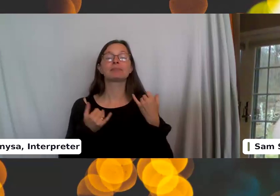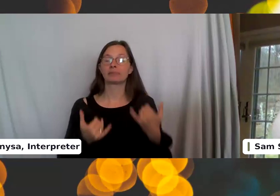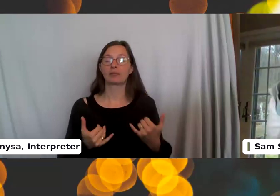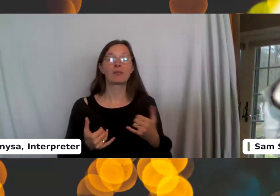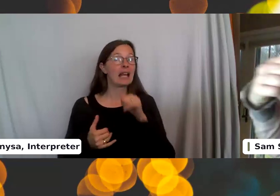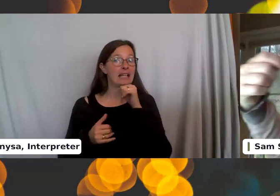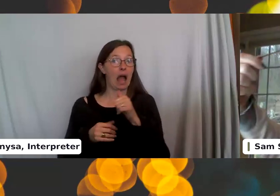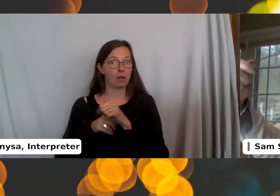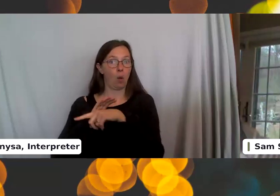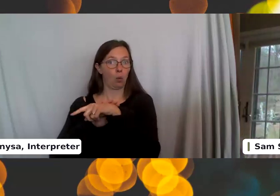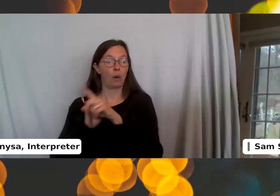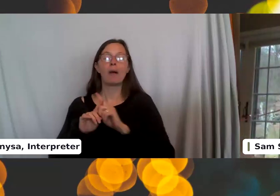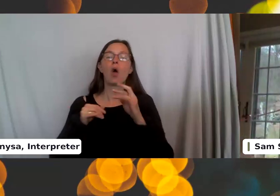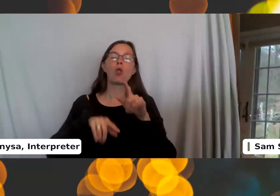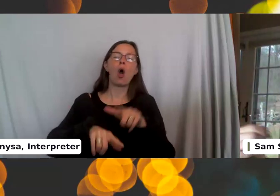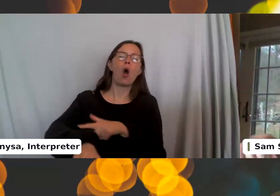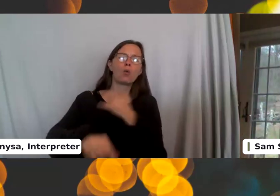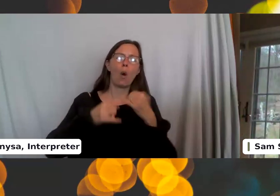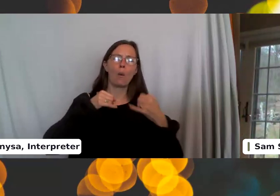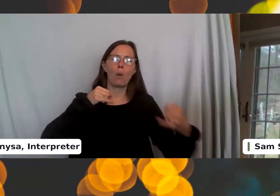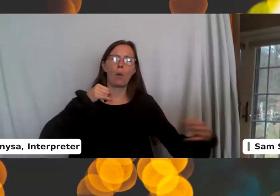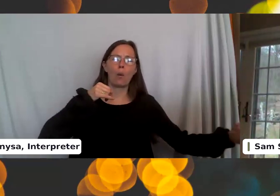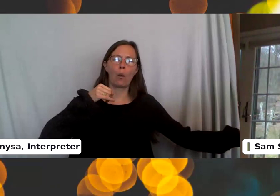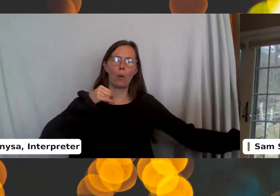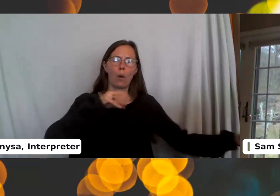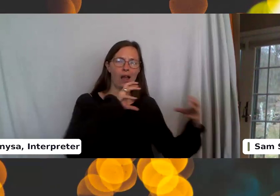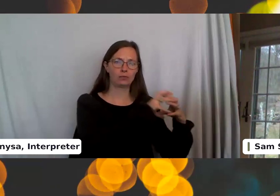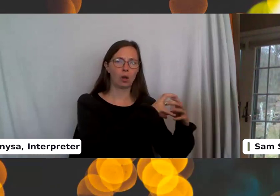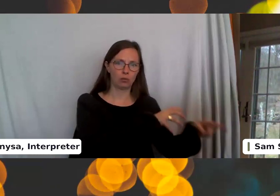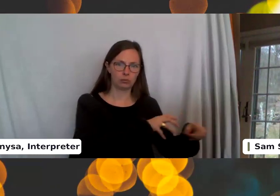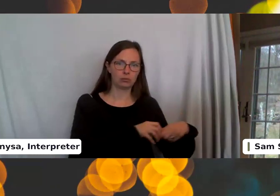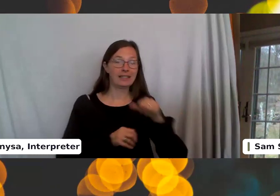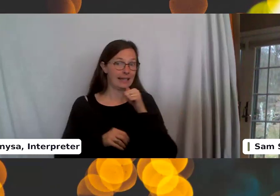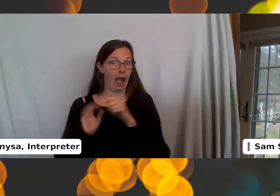piece, the long piece that is attached to the ball, not the tail.